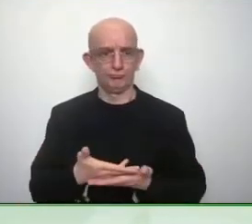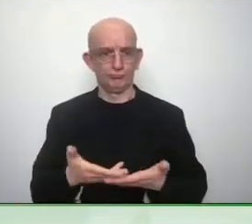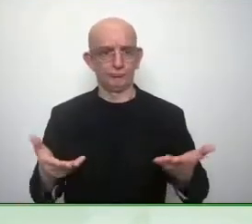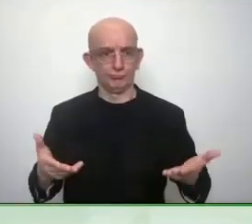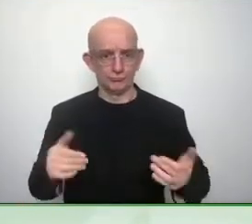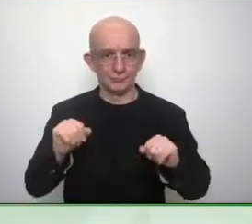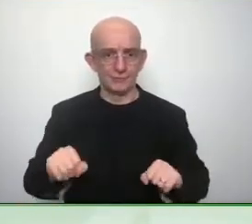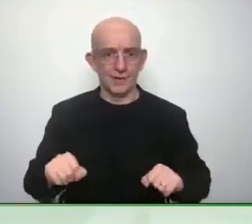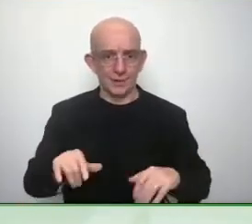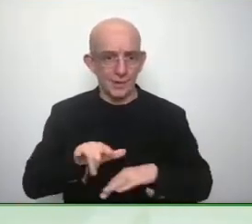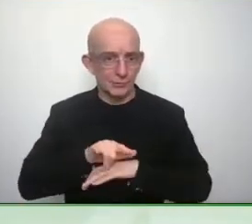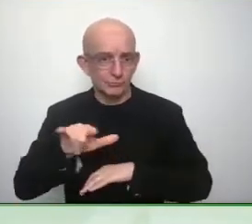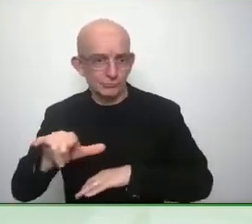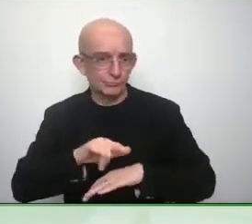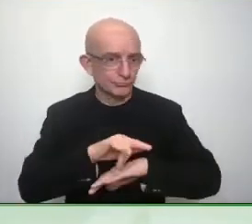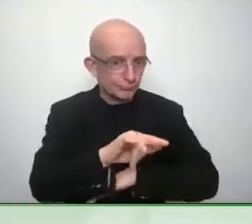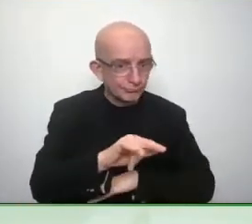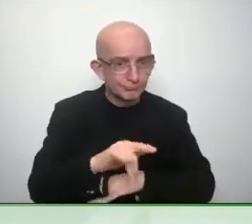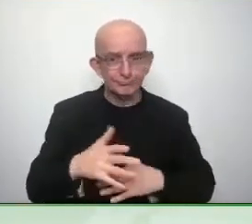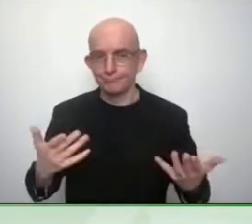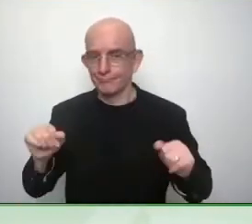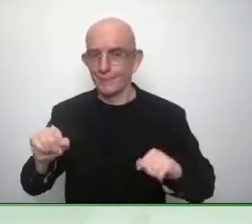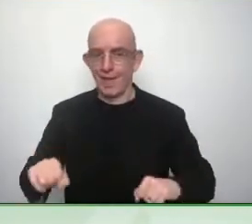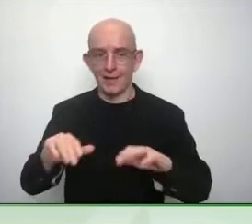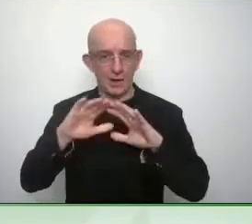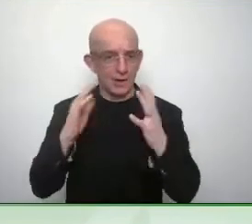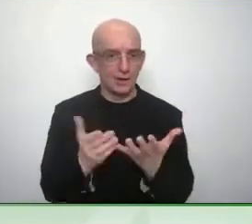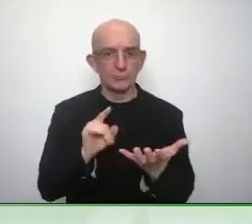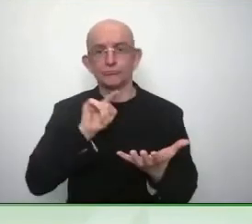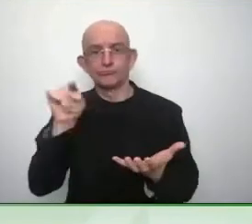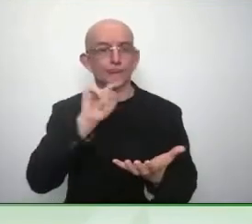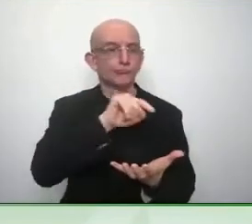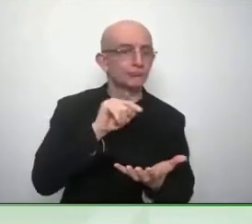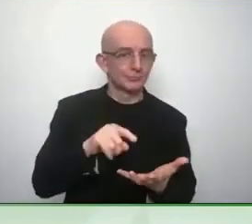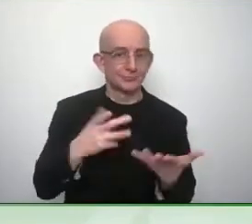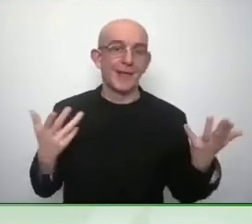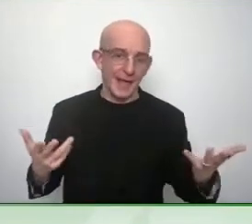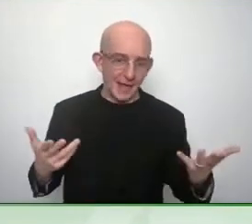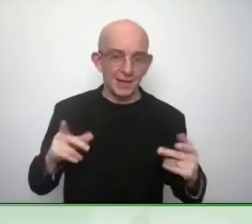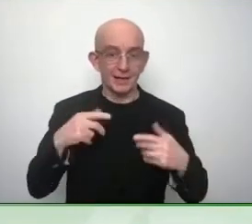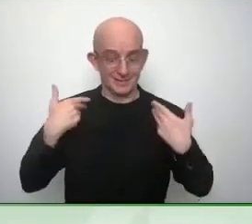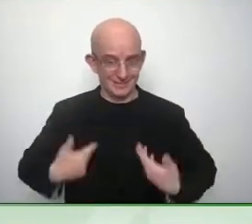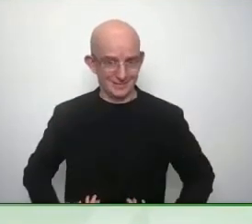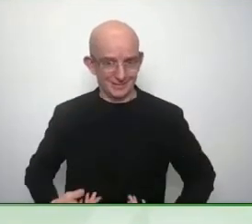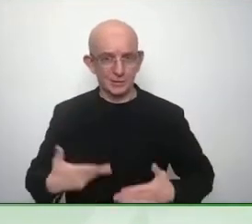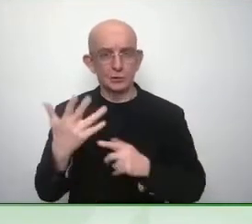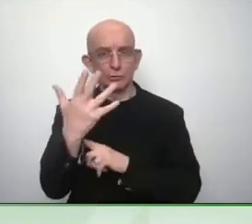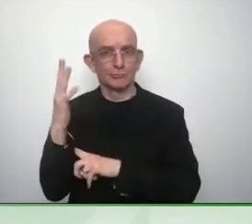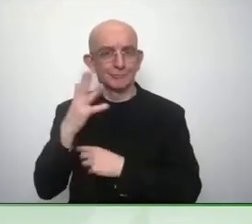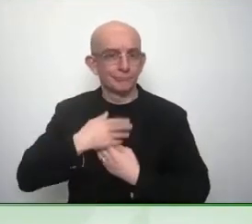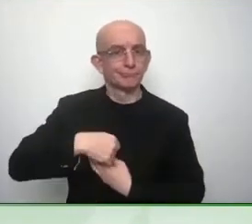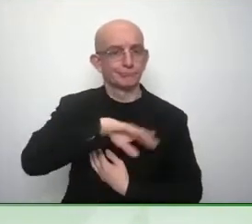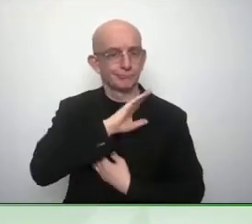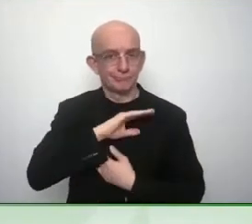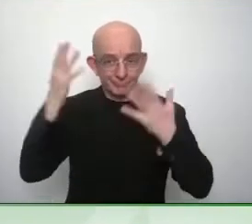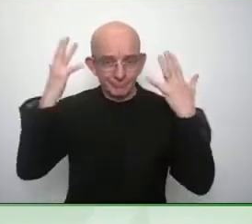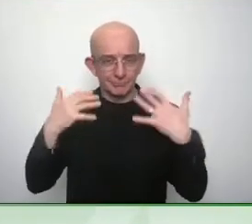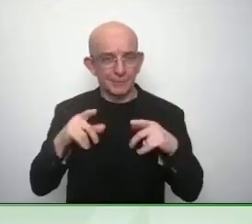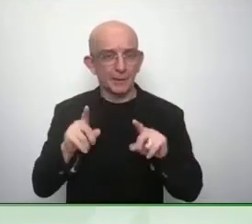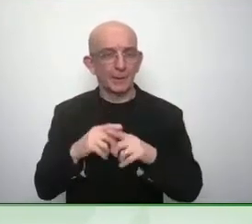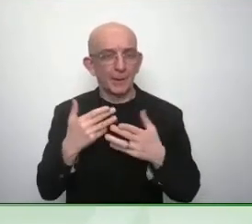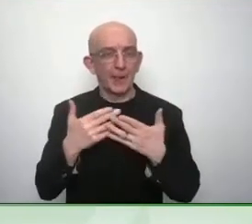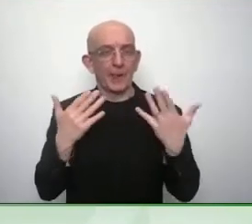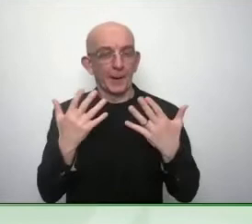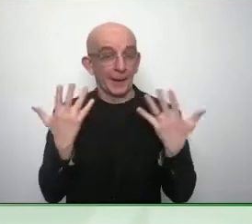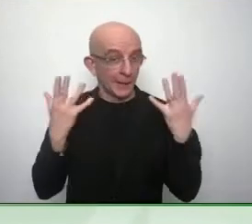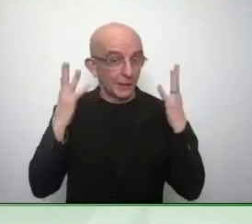and I have on green glasses and once again I'm joining from Virginia um Deb I want you to know that all of us are